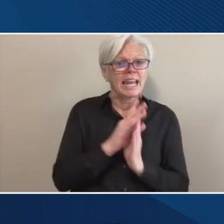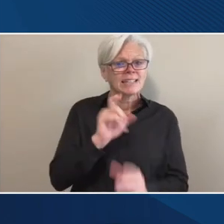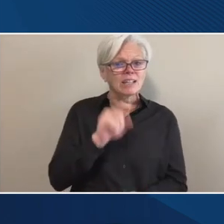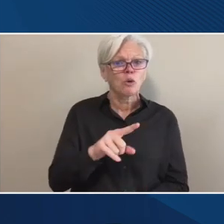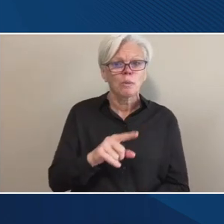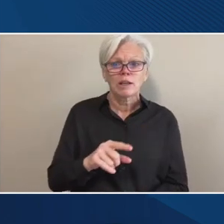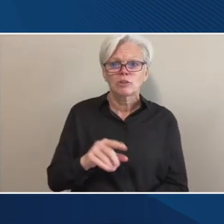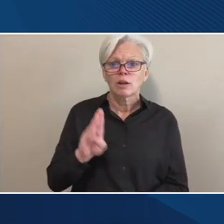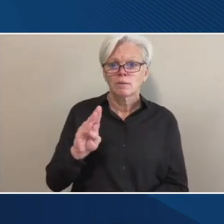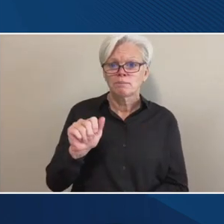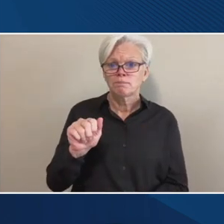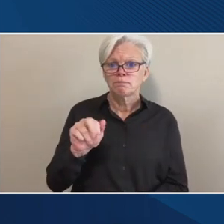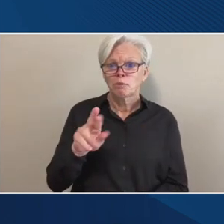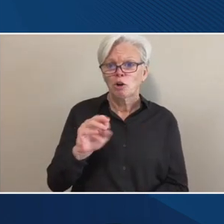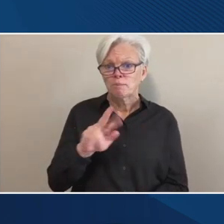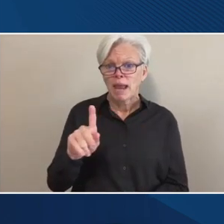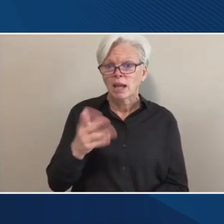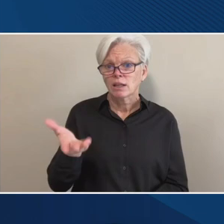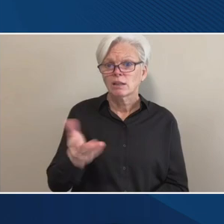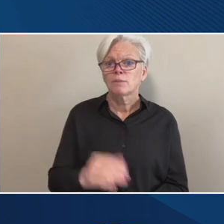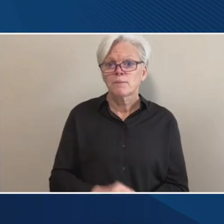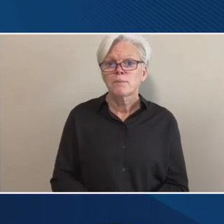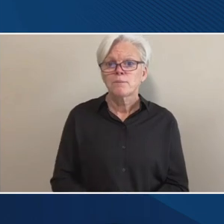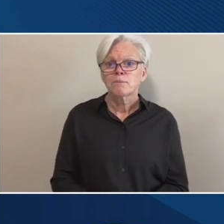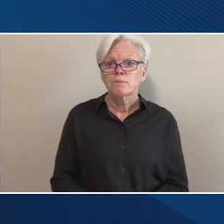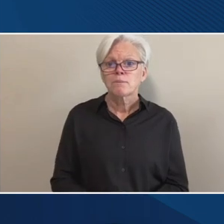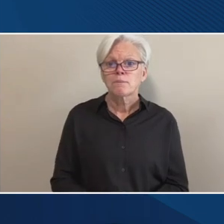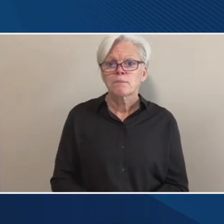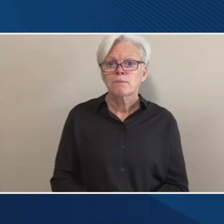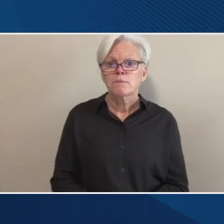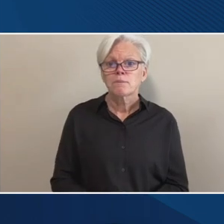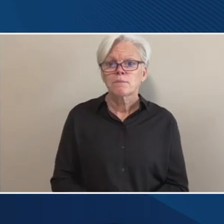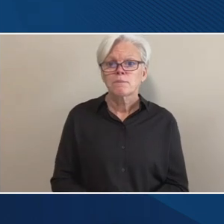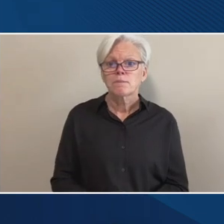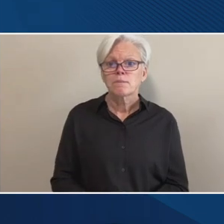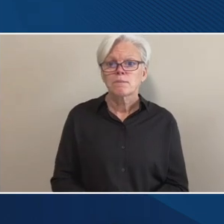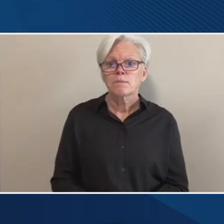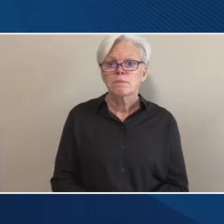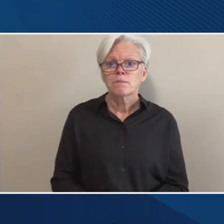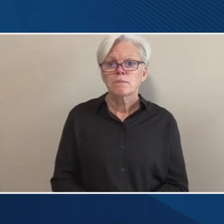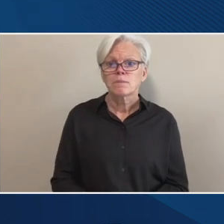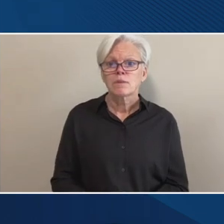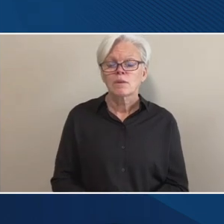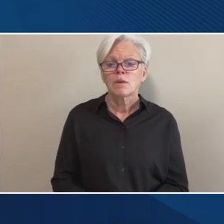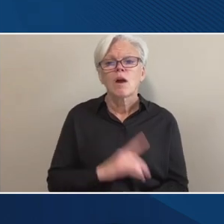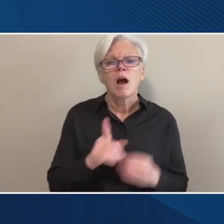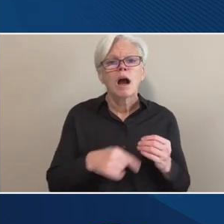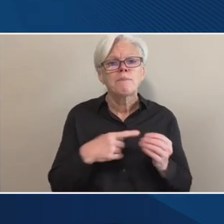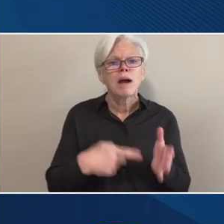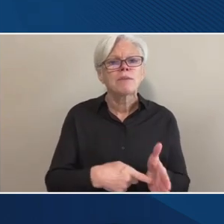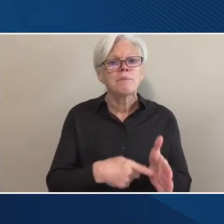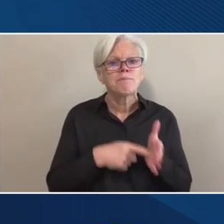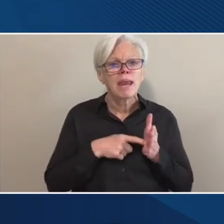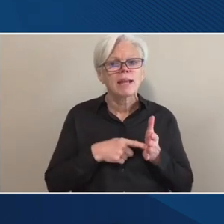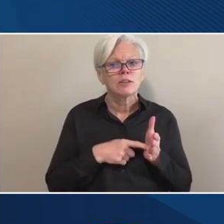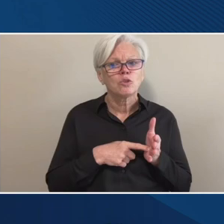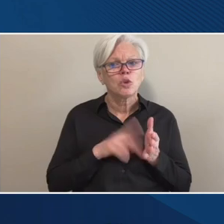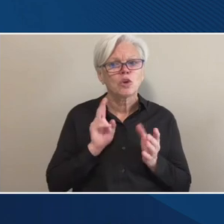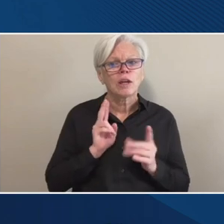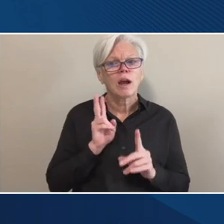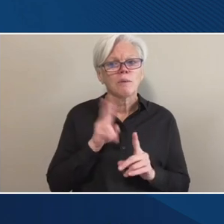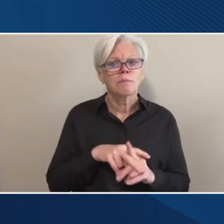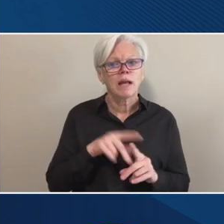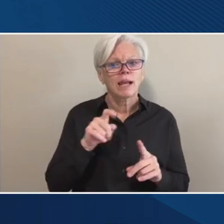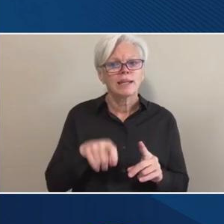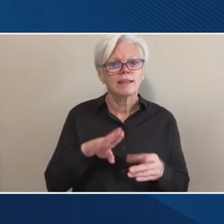Can I ask Yeah. With regard to mandatory application of this exemption,